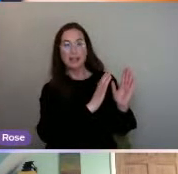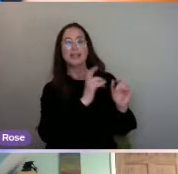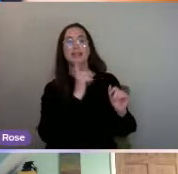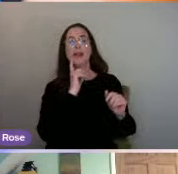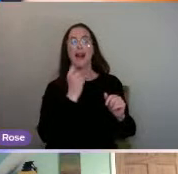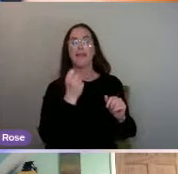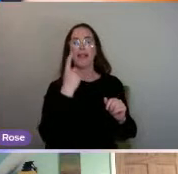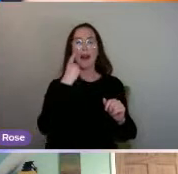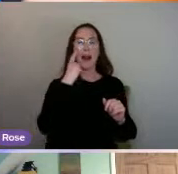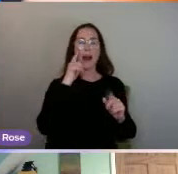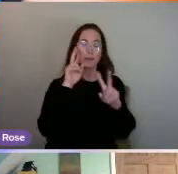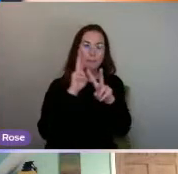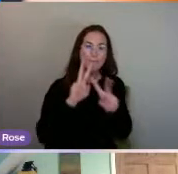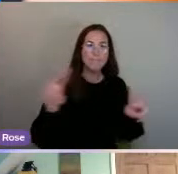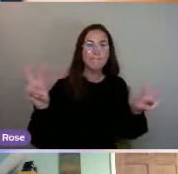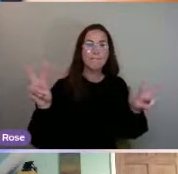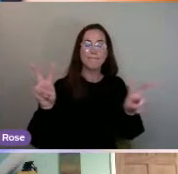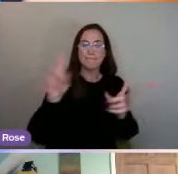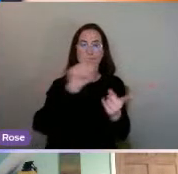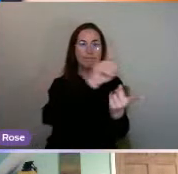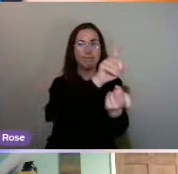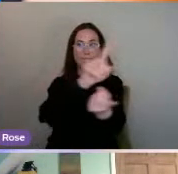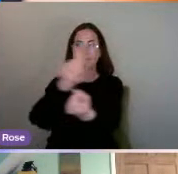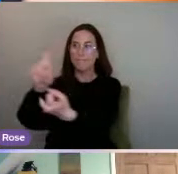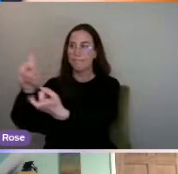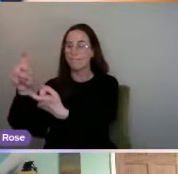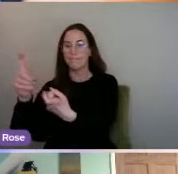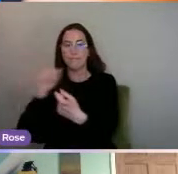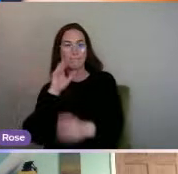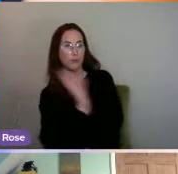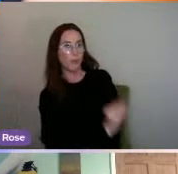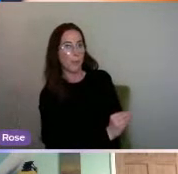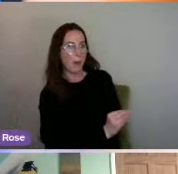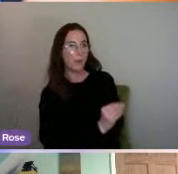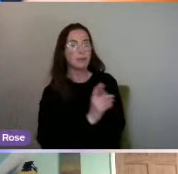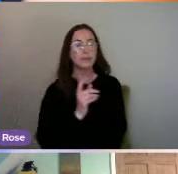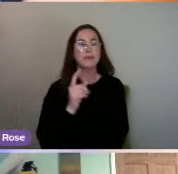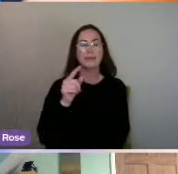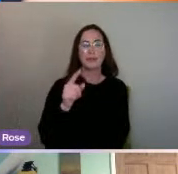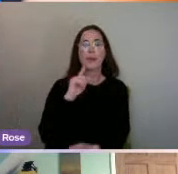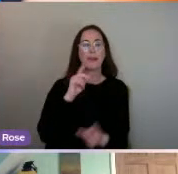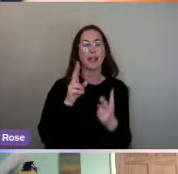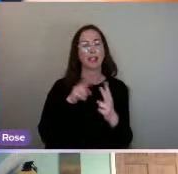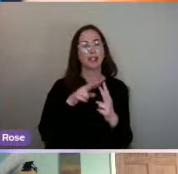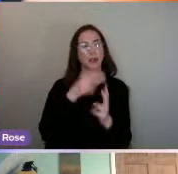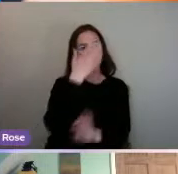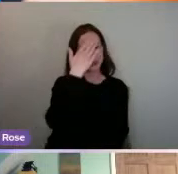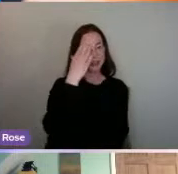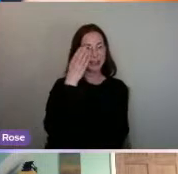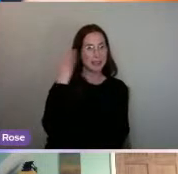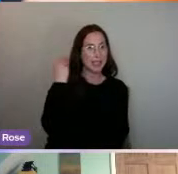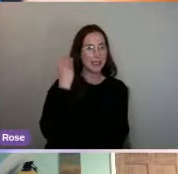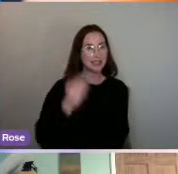looking out, and he's going to report what he can see. So, those two parts are the senses of the brain.